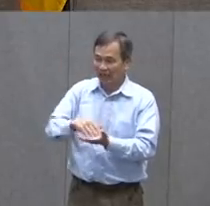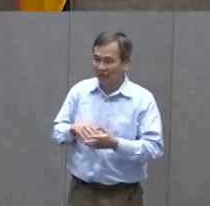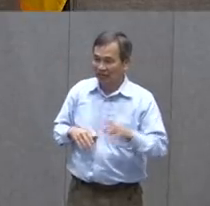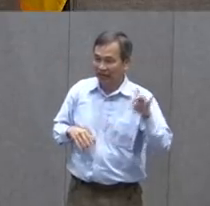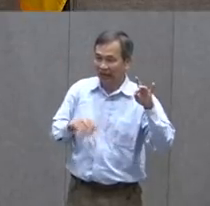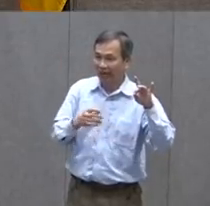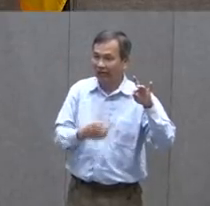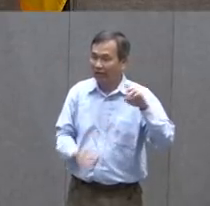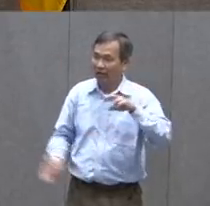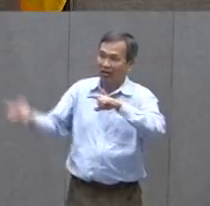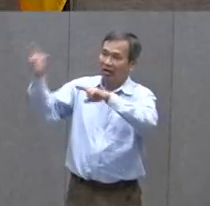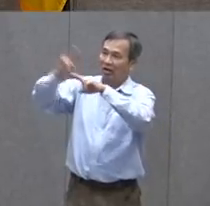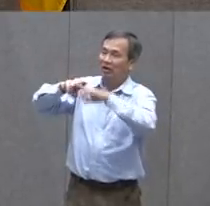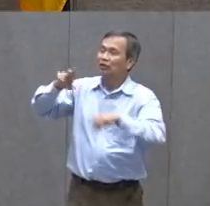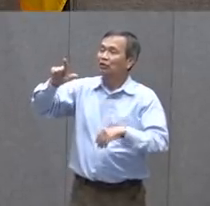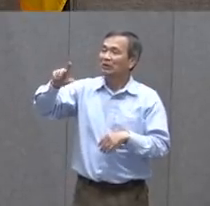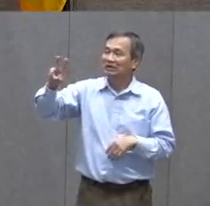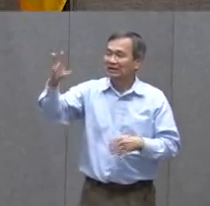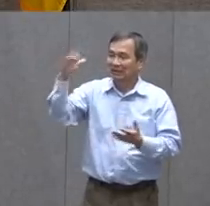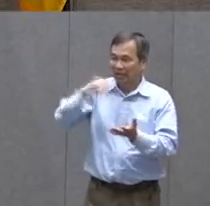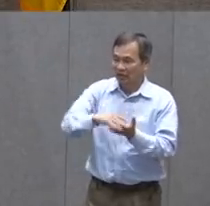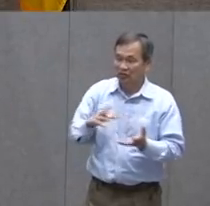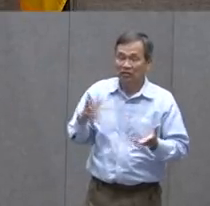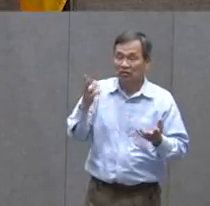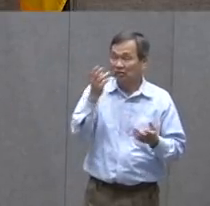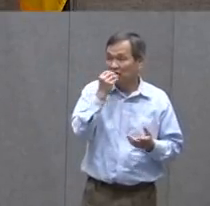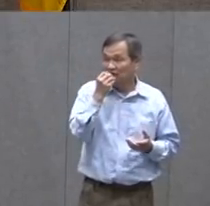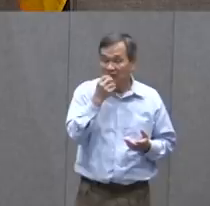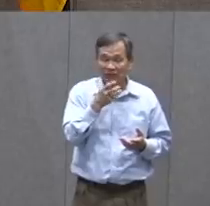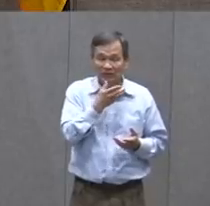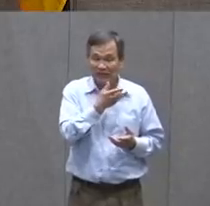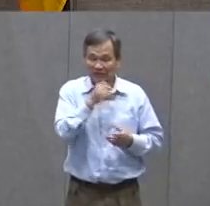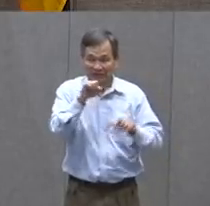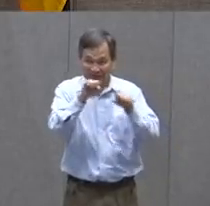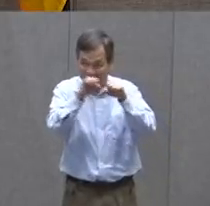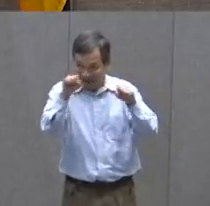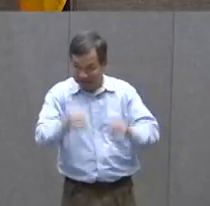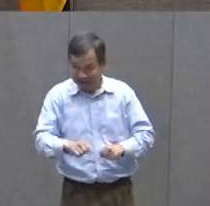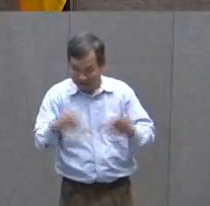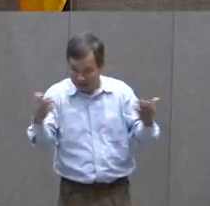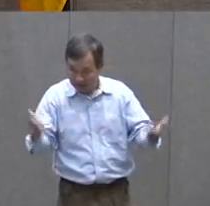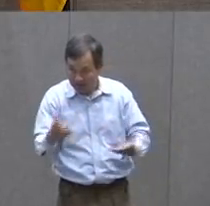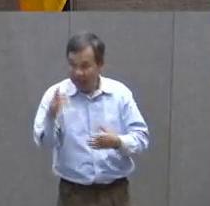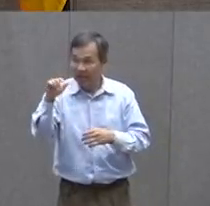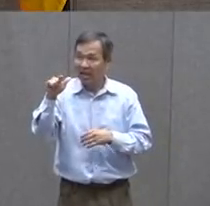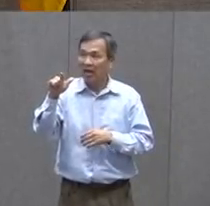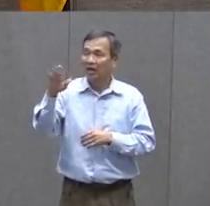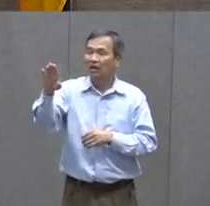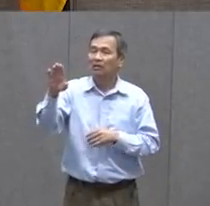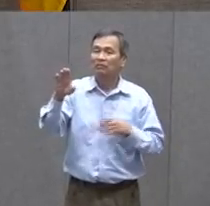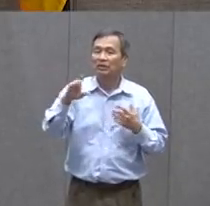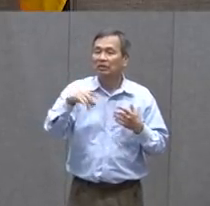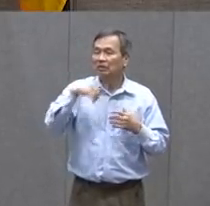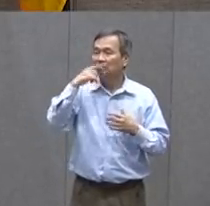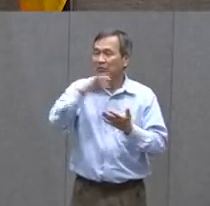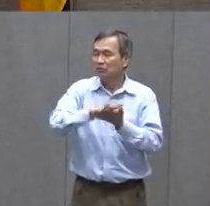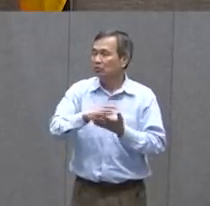It really has picked up. And the food system that we have here in Albuquerque Public Schools is phenomenal.